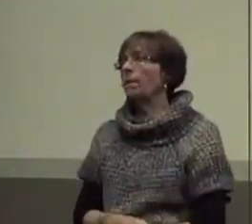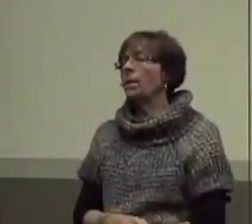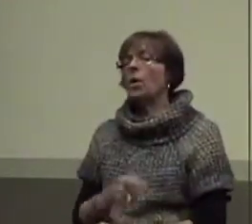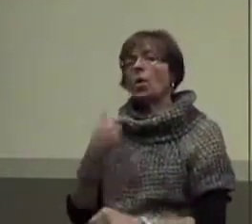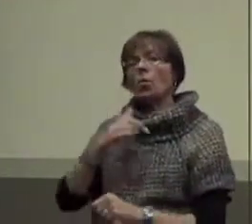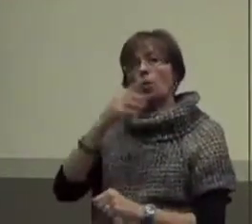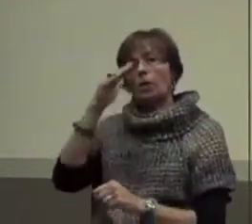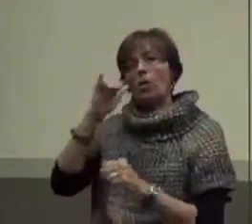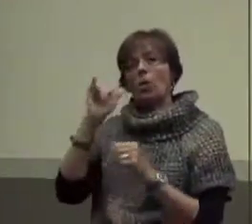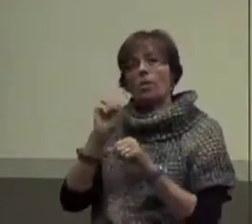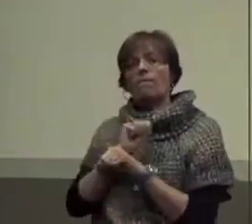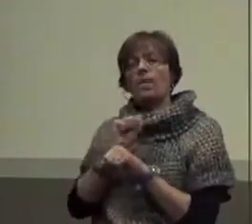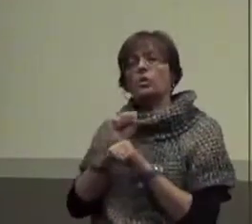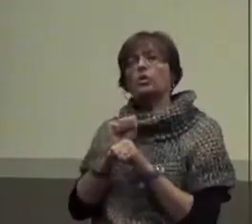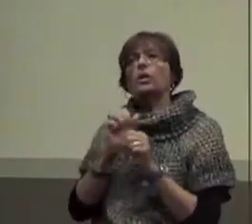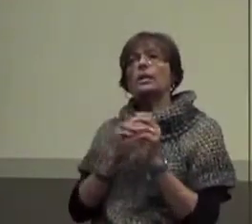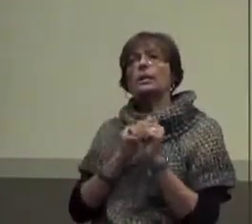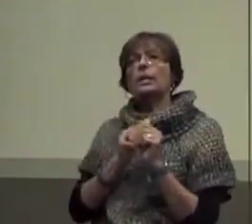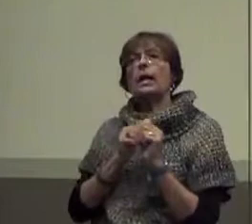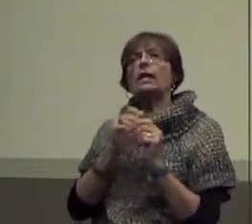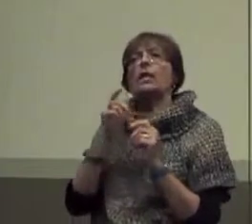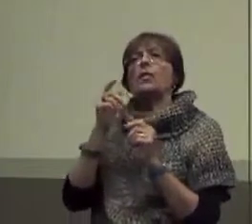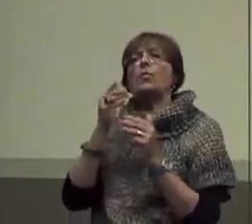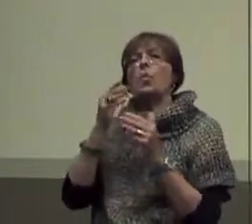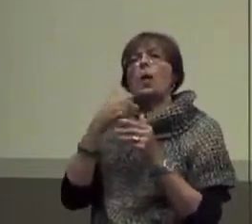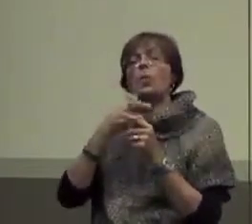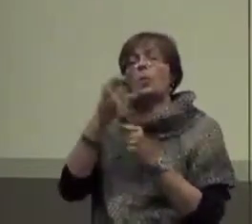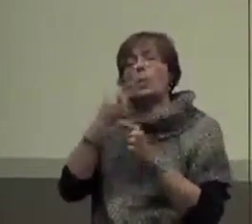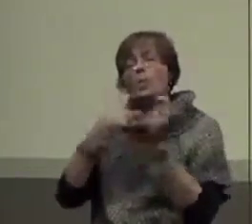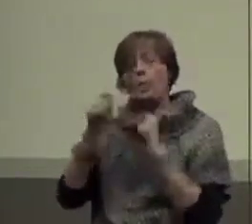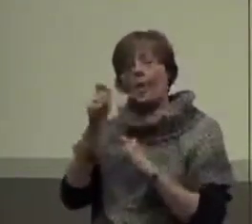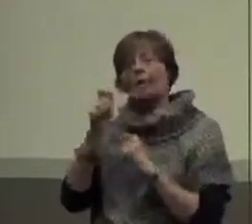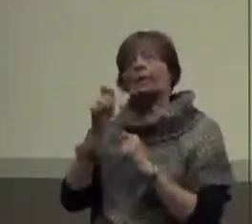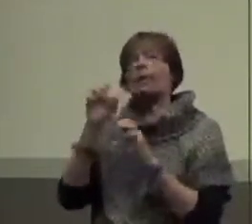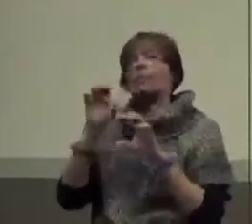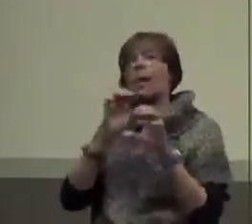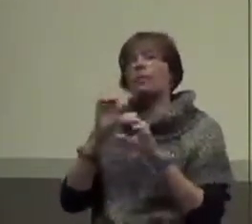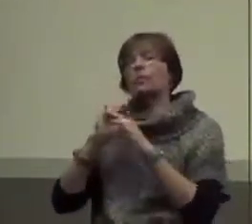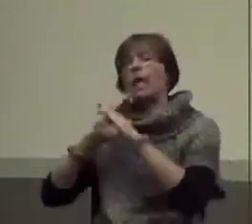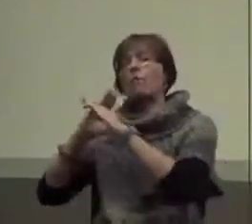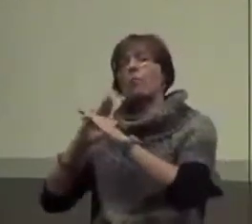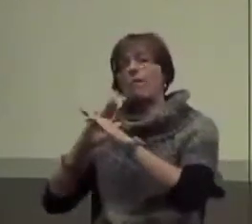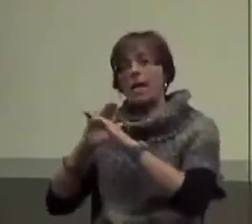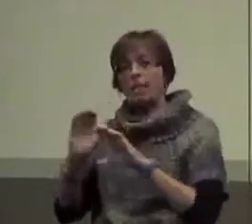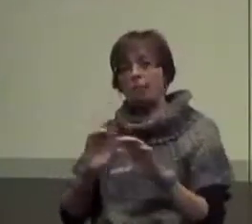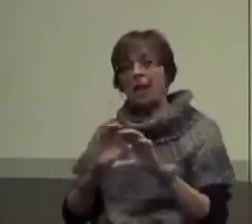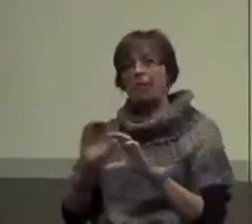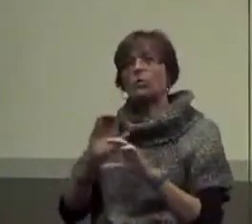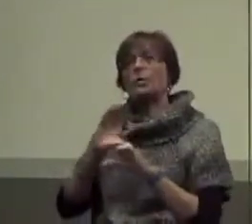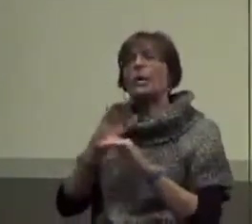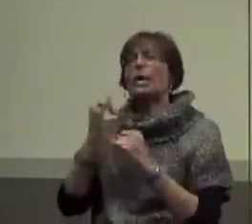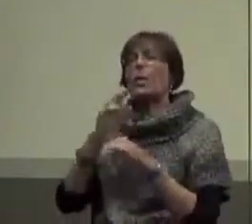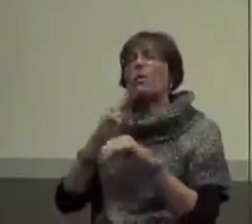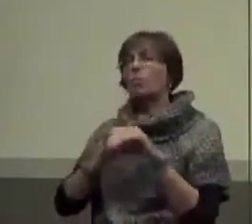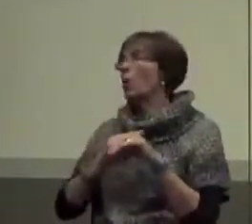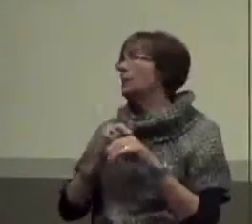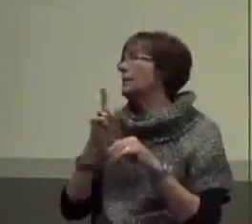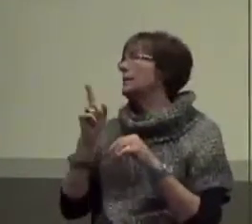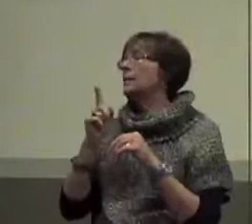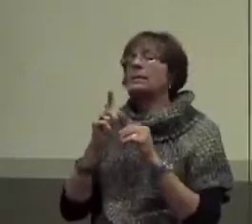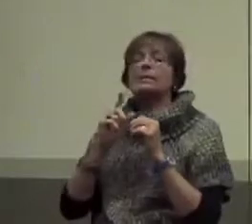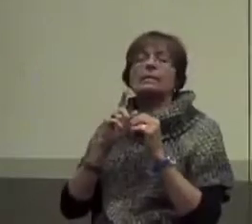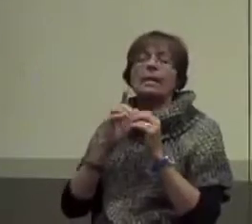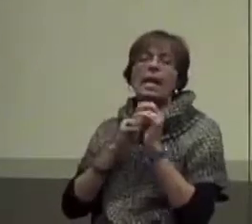So, we know that the function guides the way we replace behaviors and of course the way that we prevent behaviors. Now, of course, it definitely guides the way that we